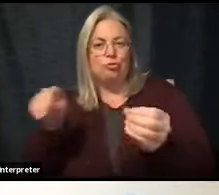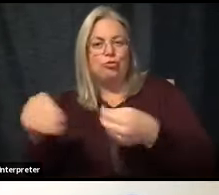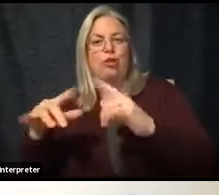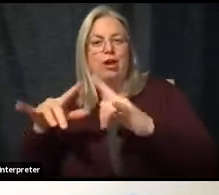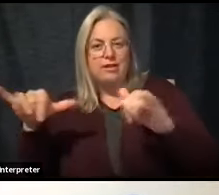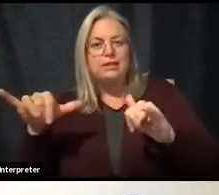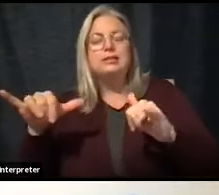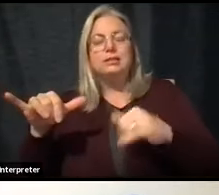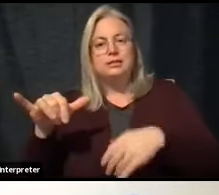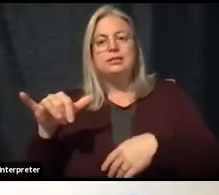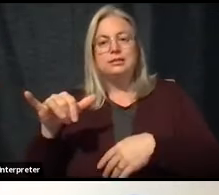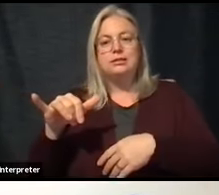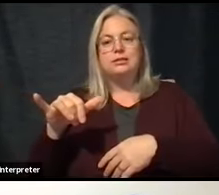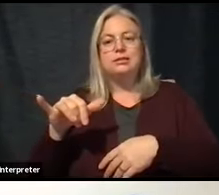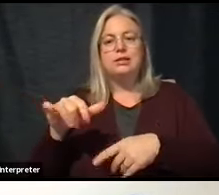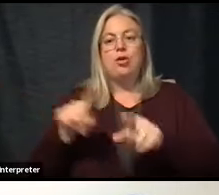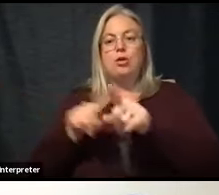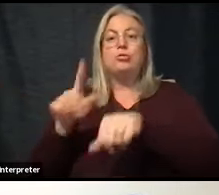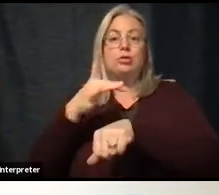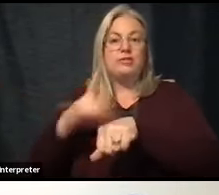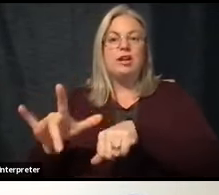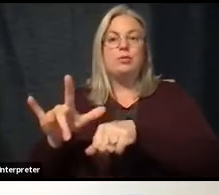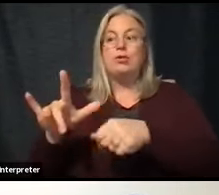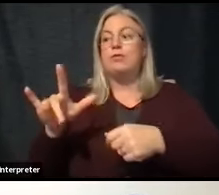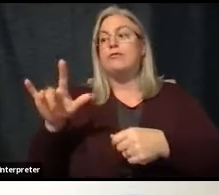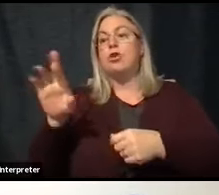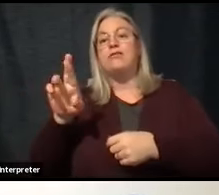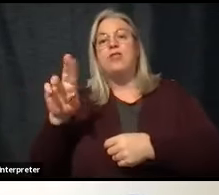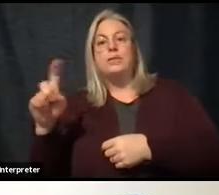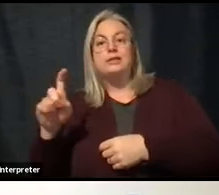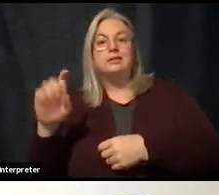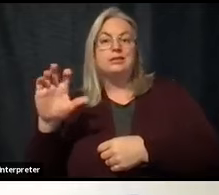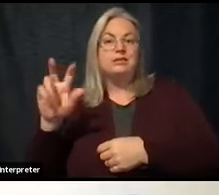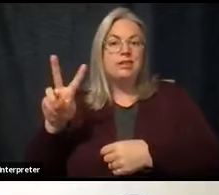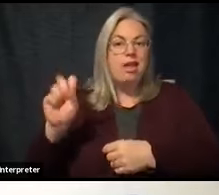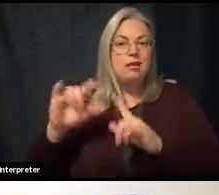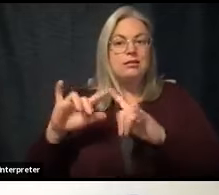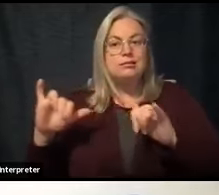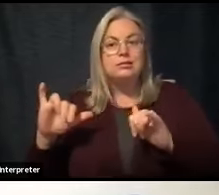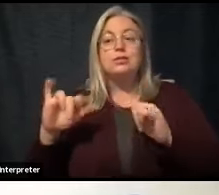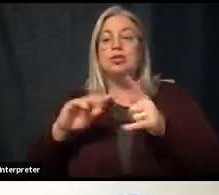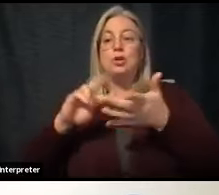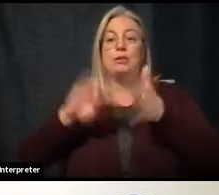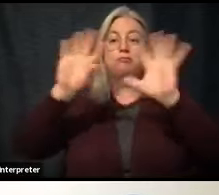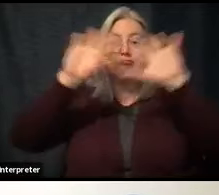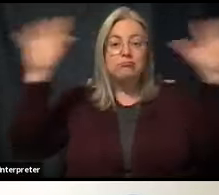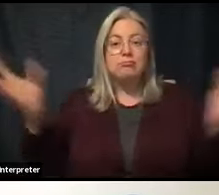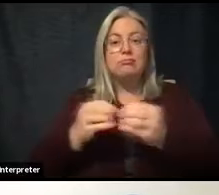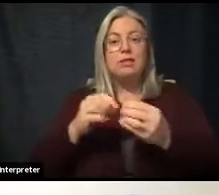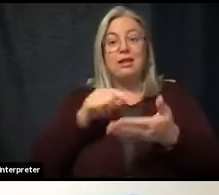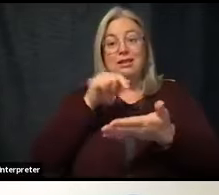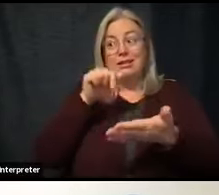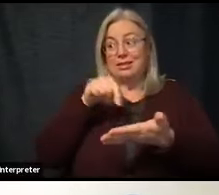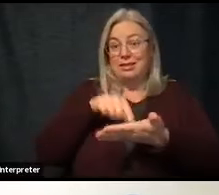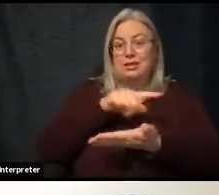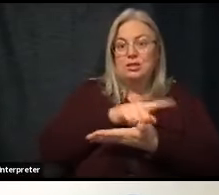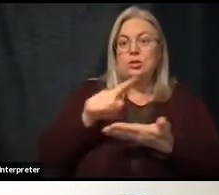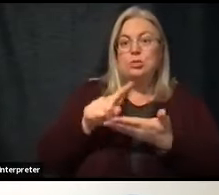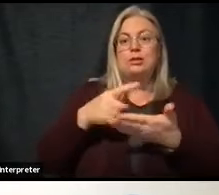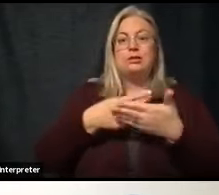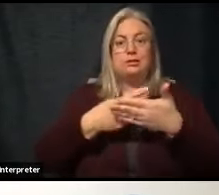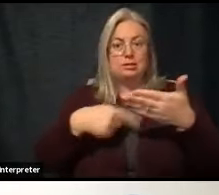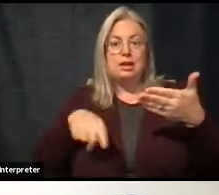to those that are available through our pharmacy programs. So, collectively, this week, next week, should provide